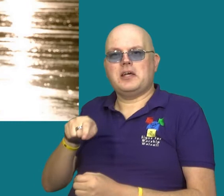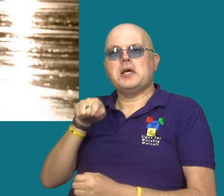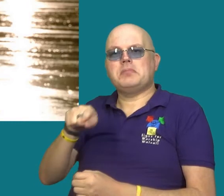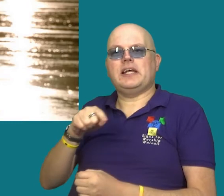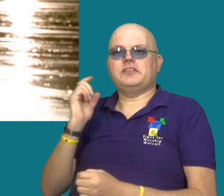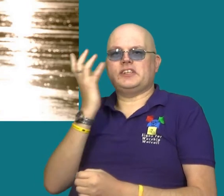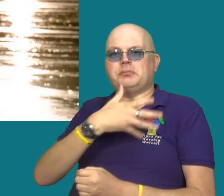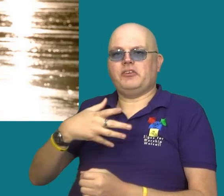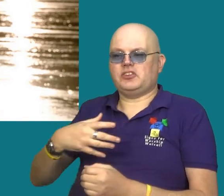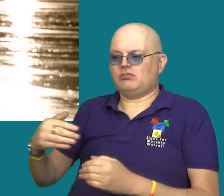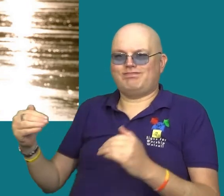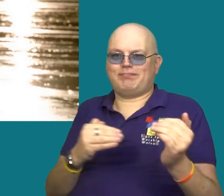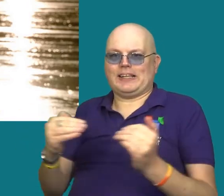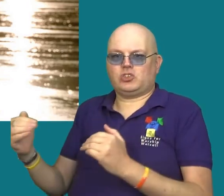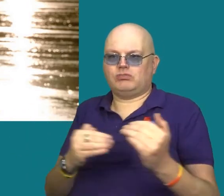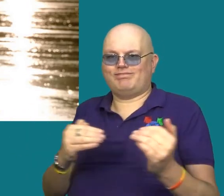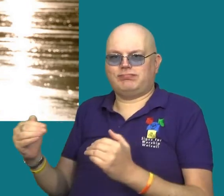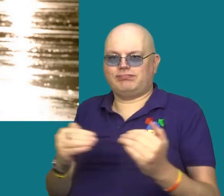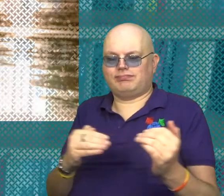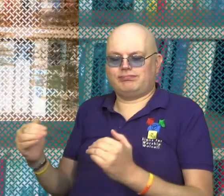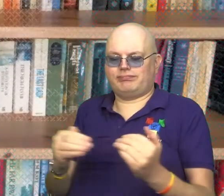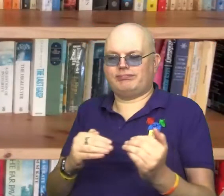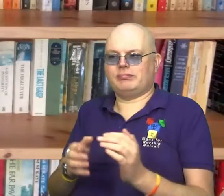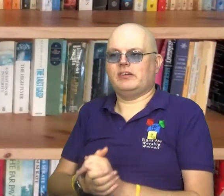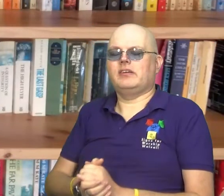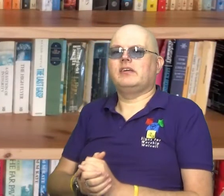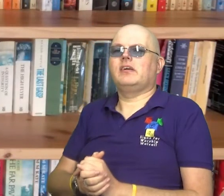spiritual battle going on in Sally's life.